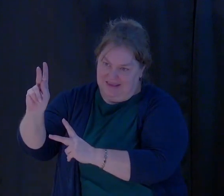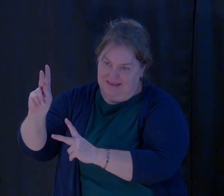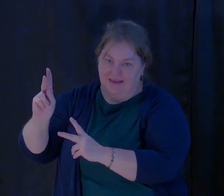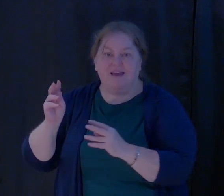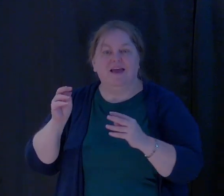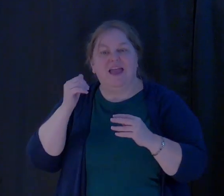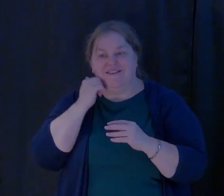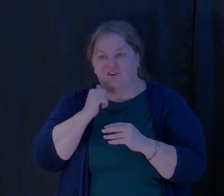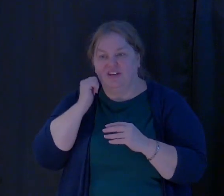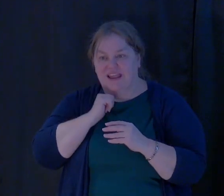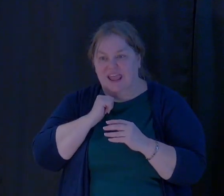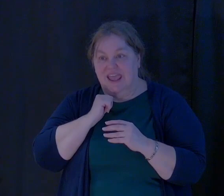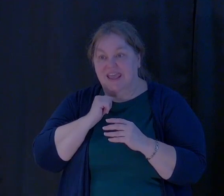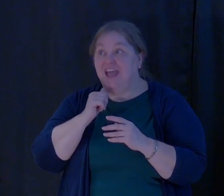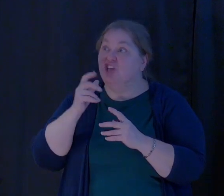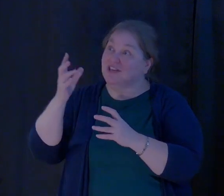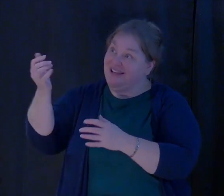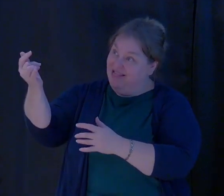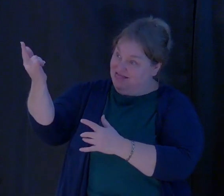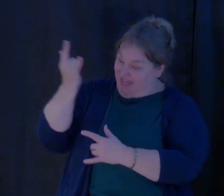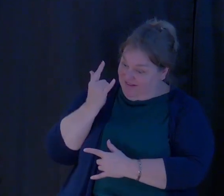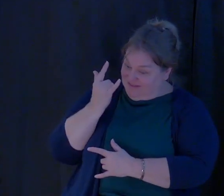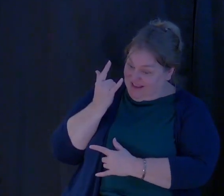day and it grows in that way.